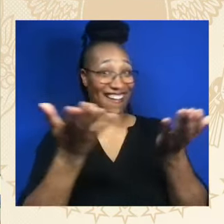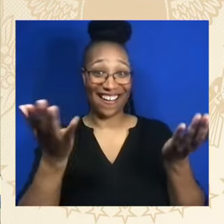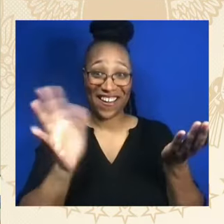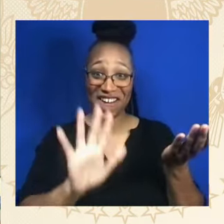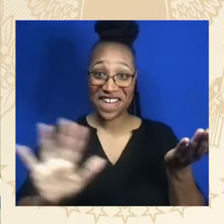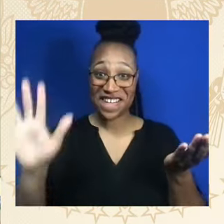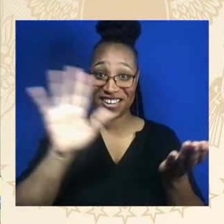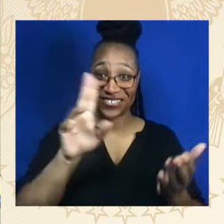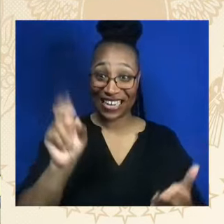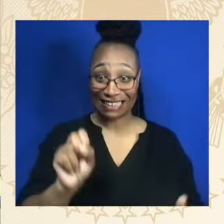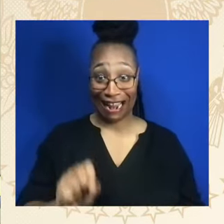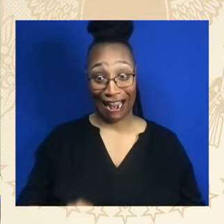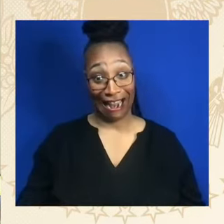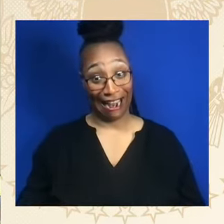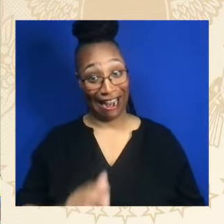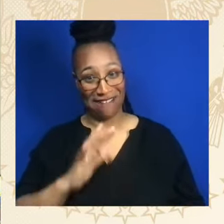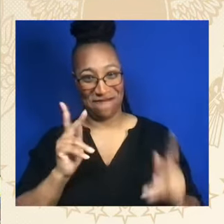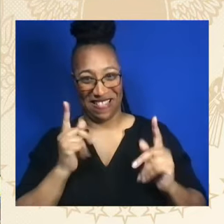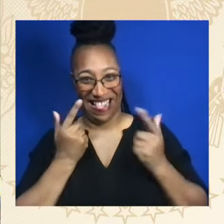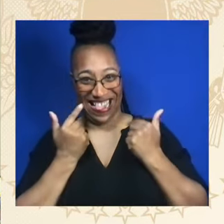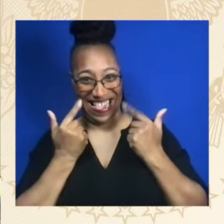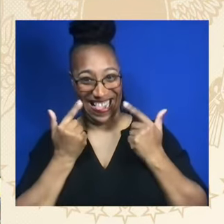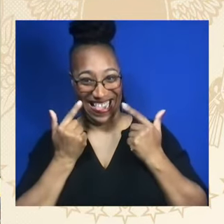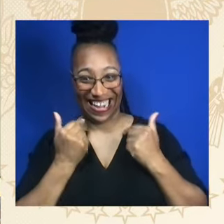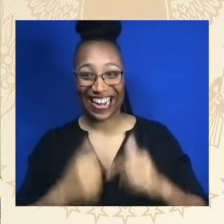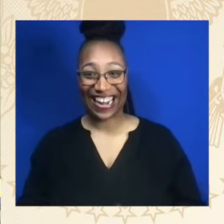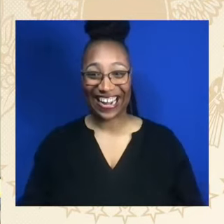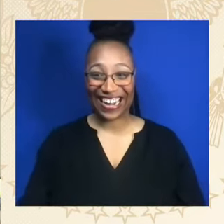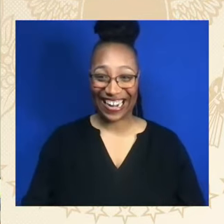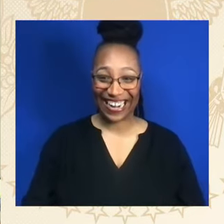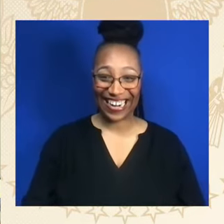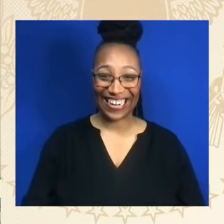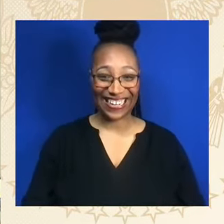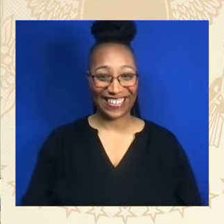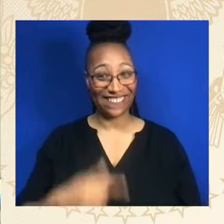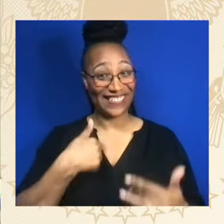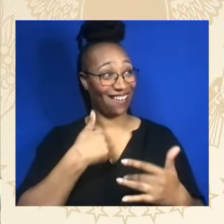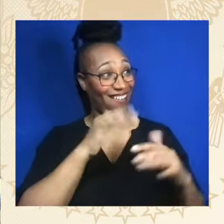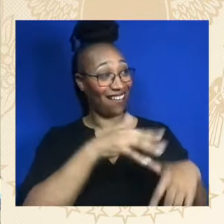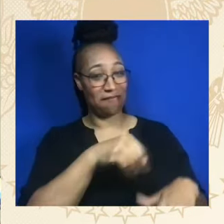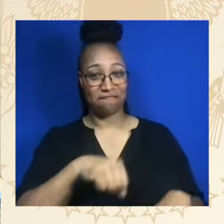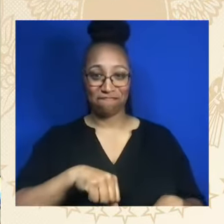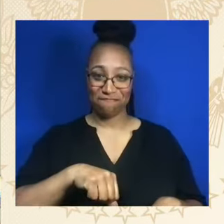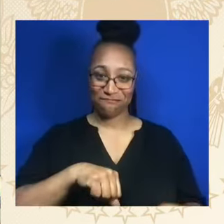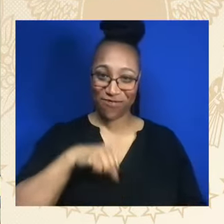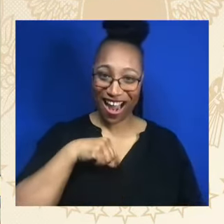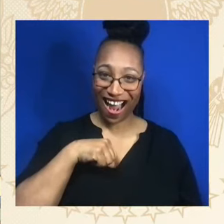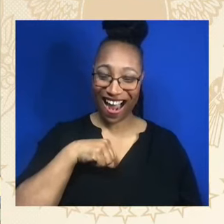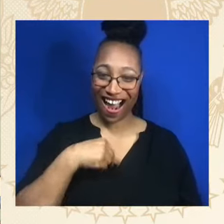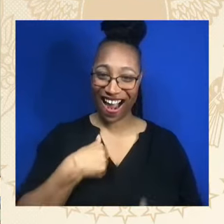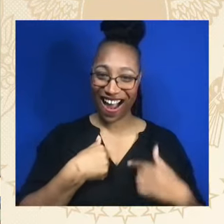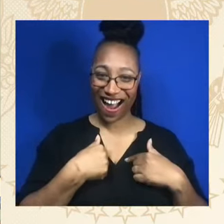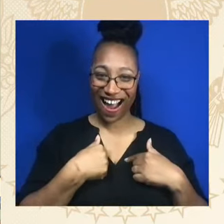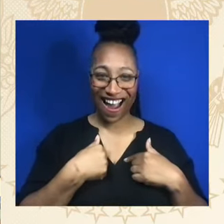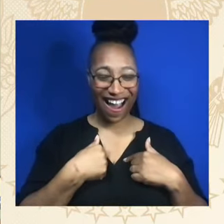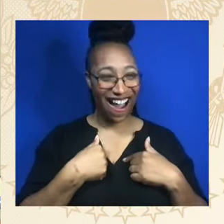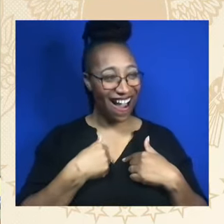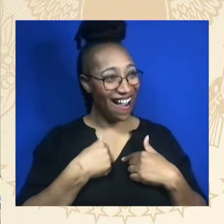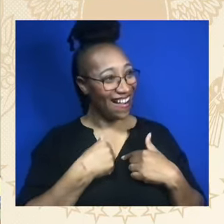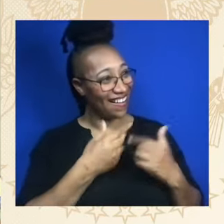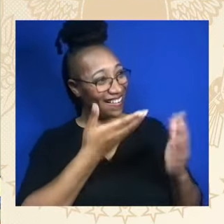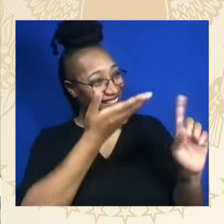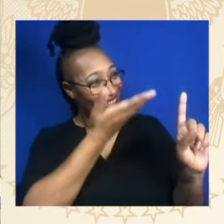Oh, you make us so proud. You make us so proud. You'll get in. And you're going to be a wonderful